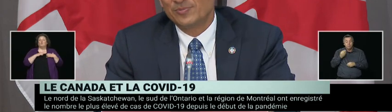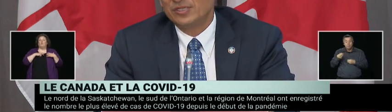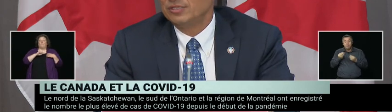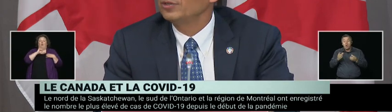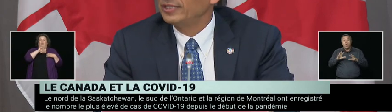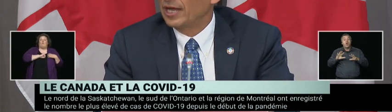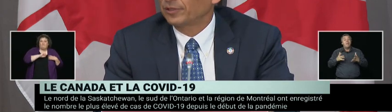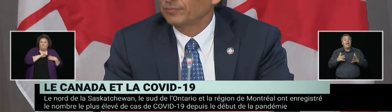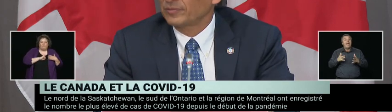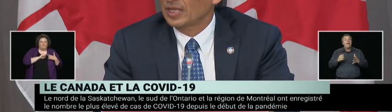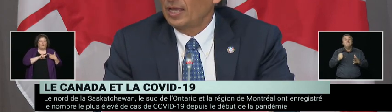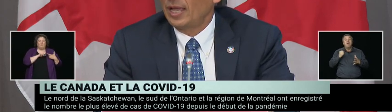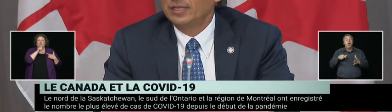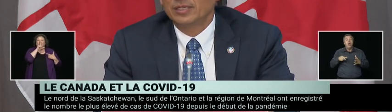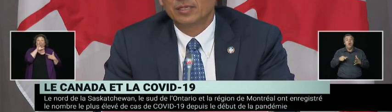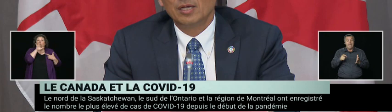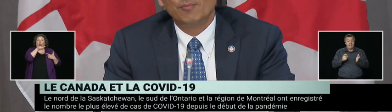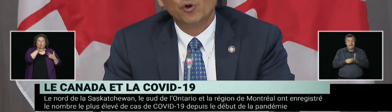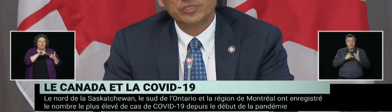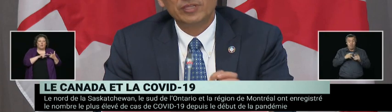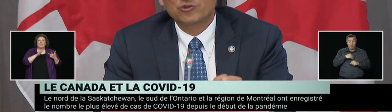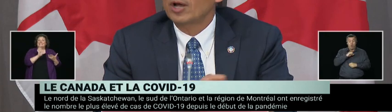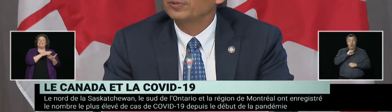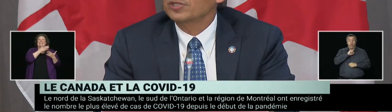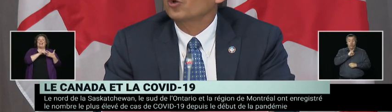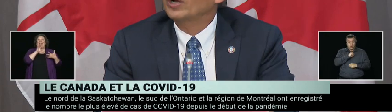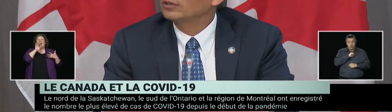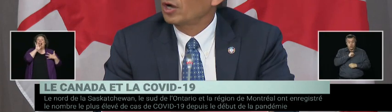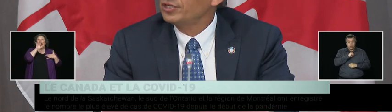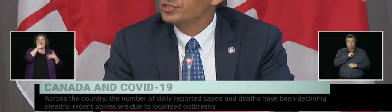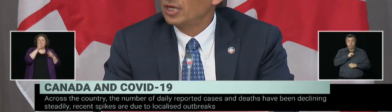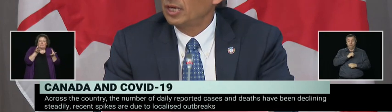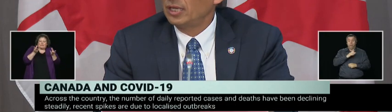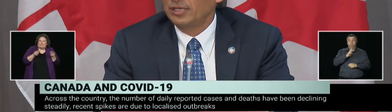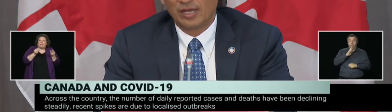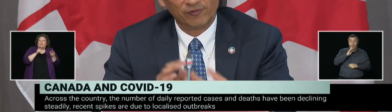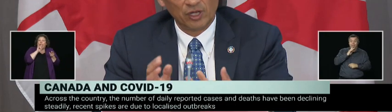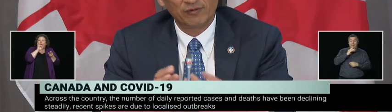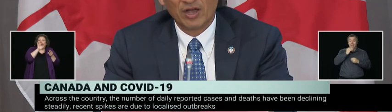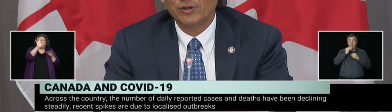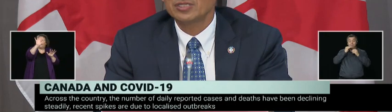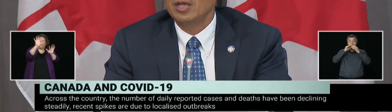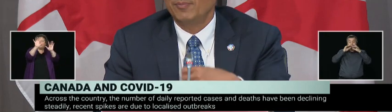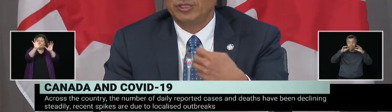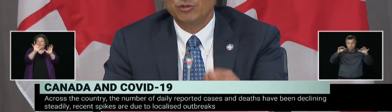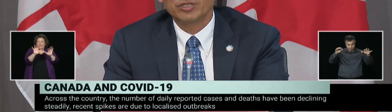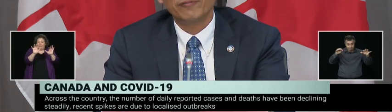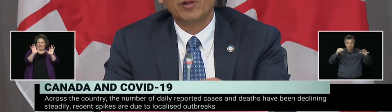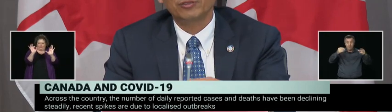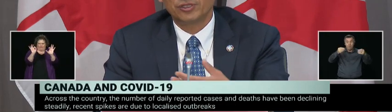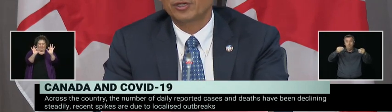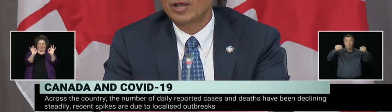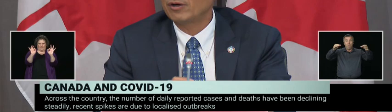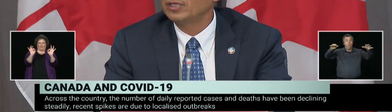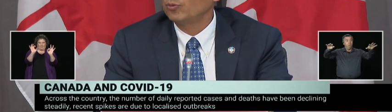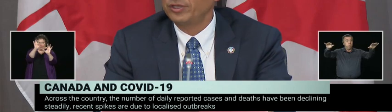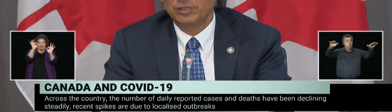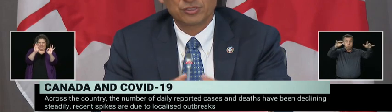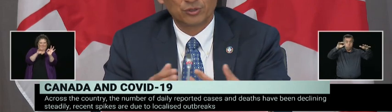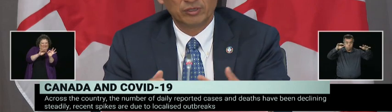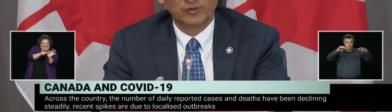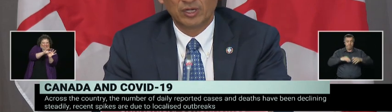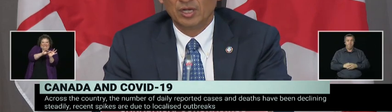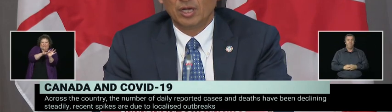are transmitted into the air. And most of these droplets are quite large and have a lot of virus, but they usually fall to the ground